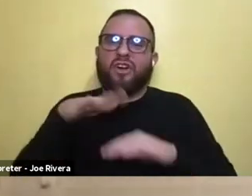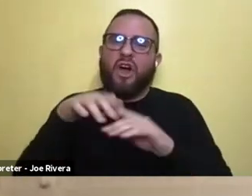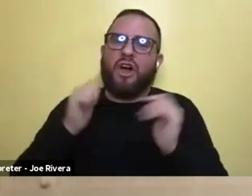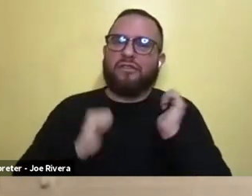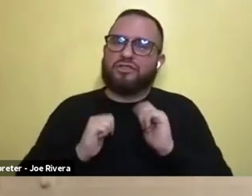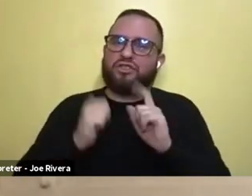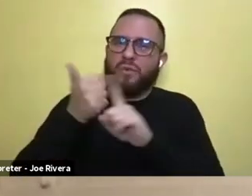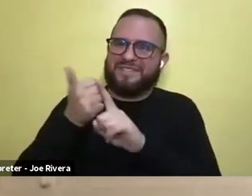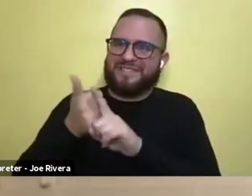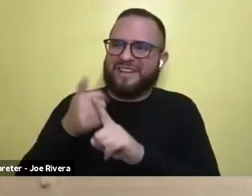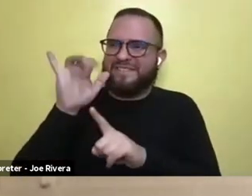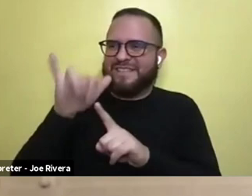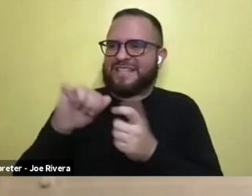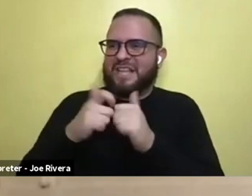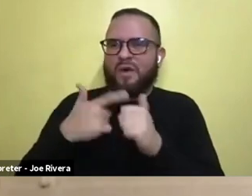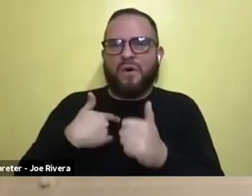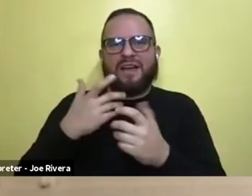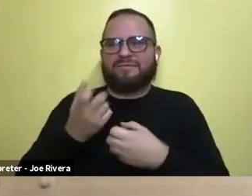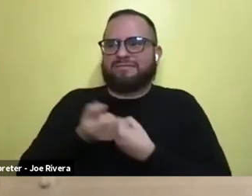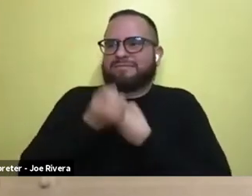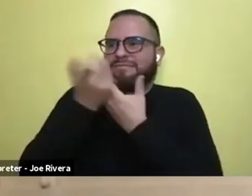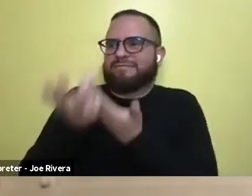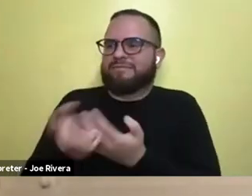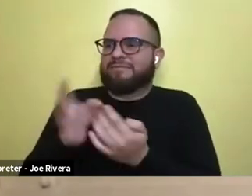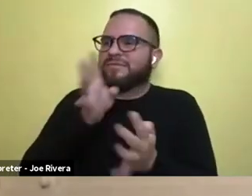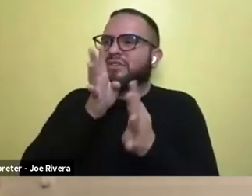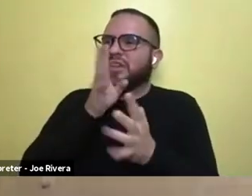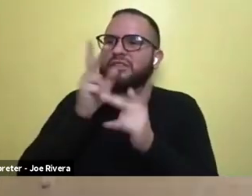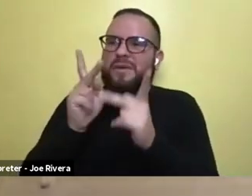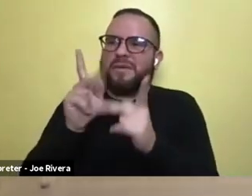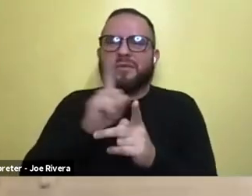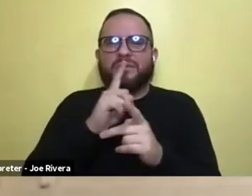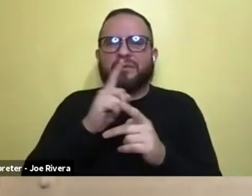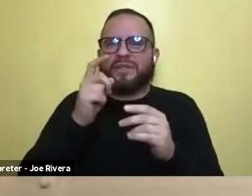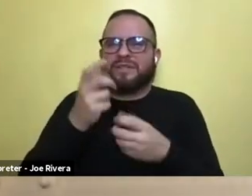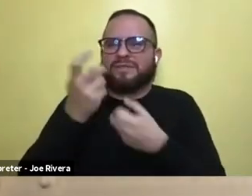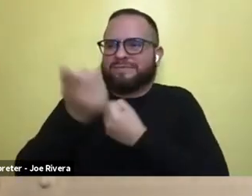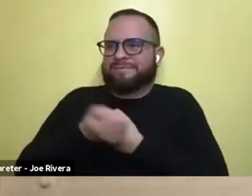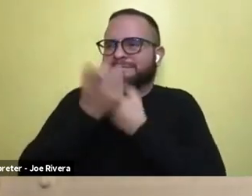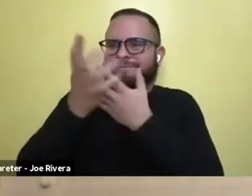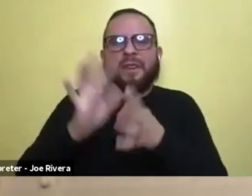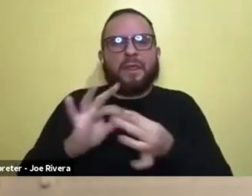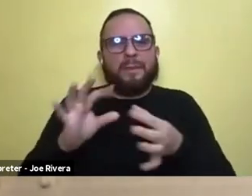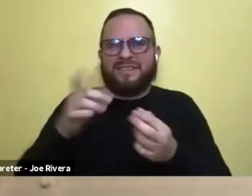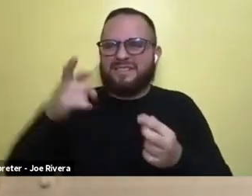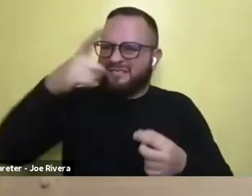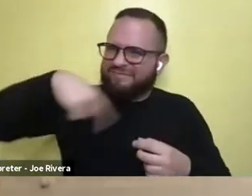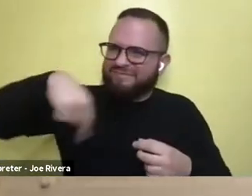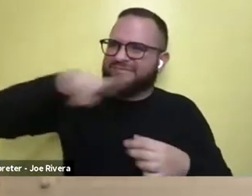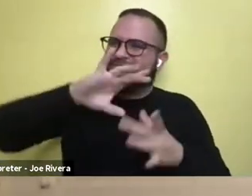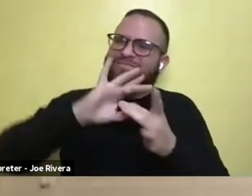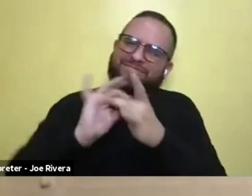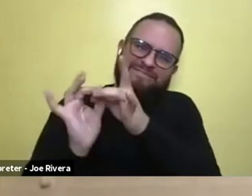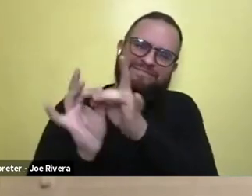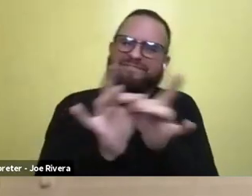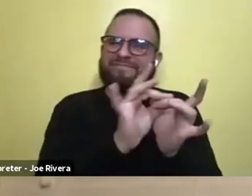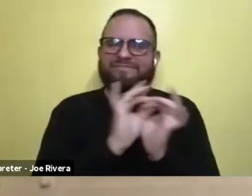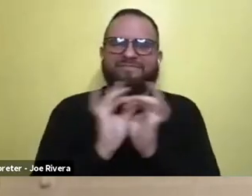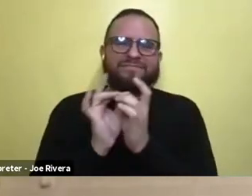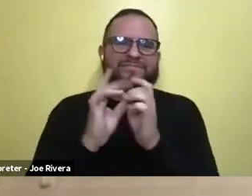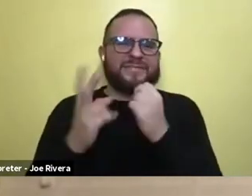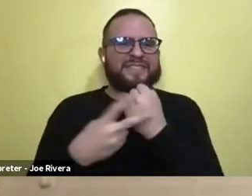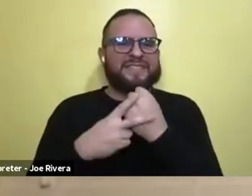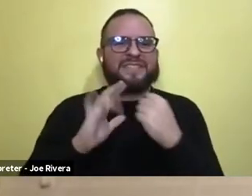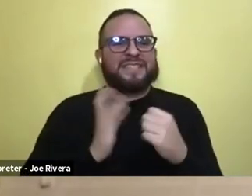for me to speak to people and really give out that message of trying to work together to save our world because we don't get a new one, you know?